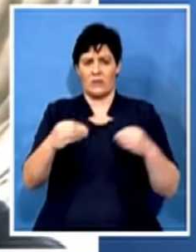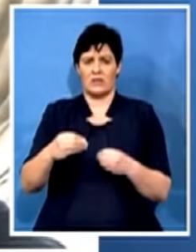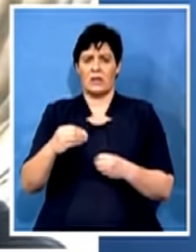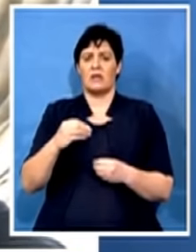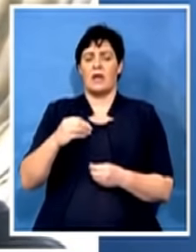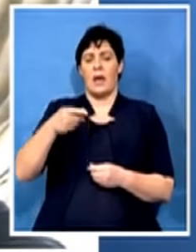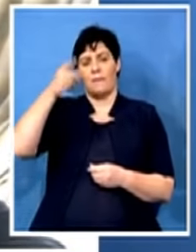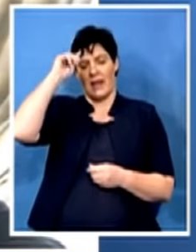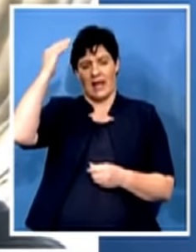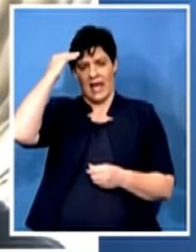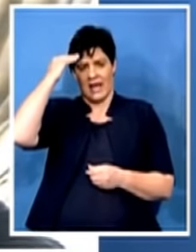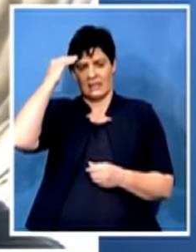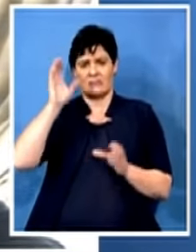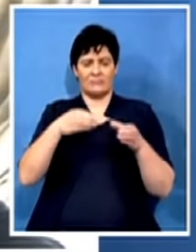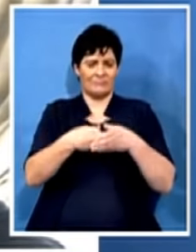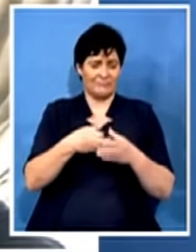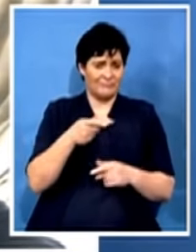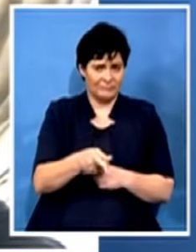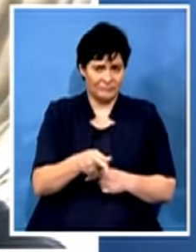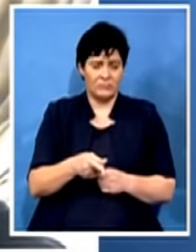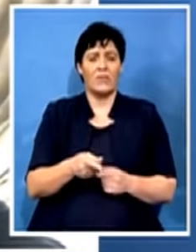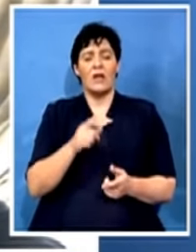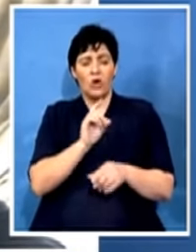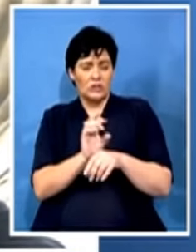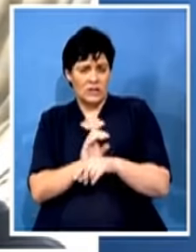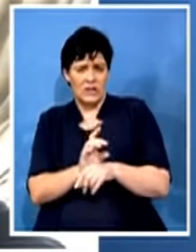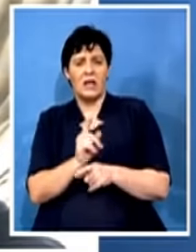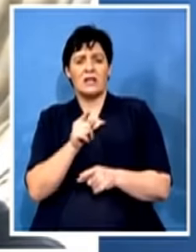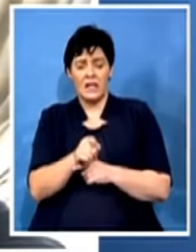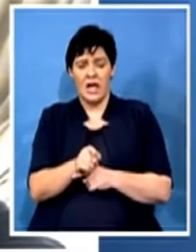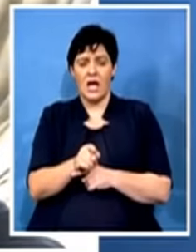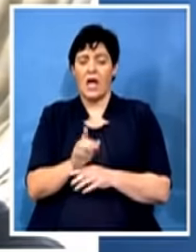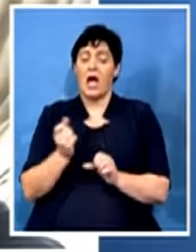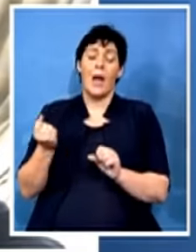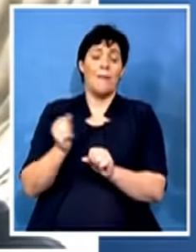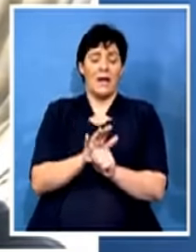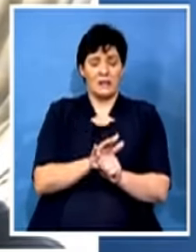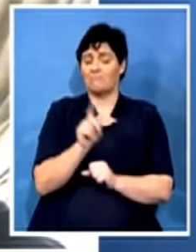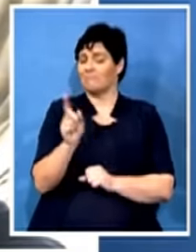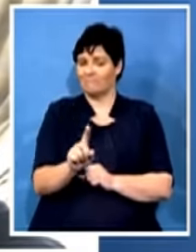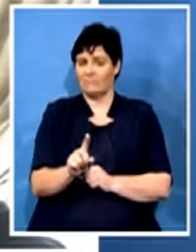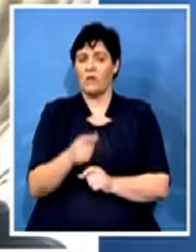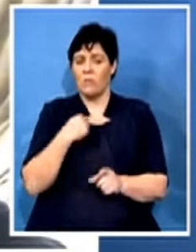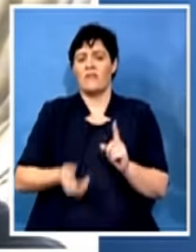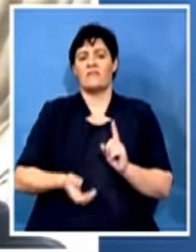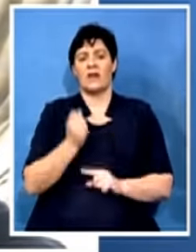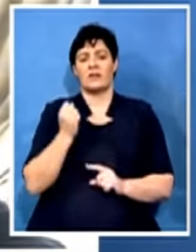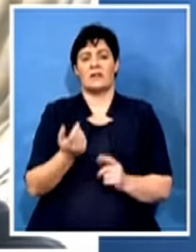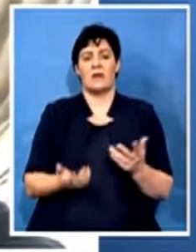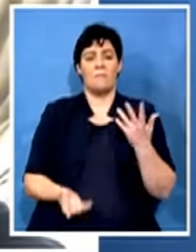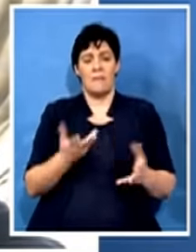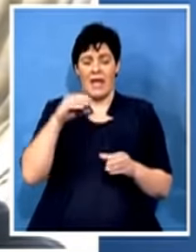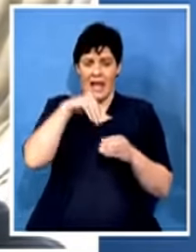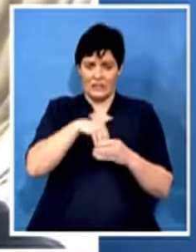implications and ramifications for this is that you may find that there may be an internal revolt within the National Executive